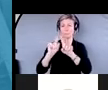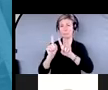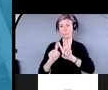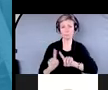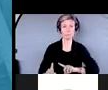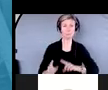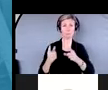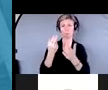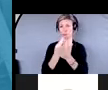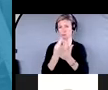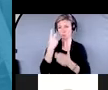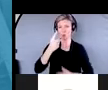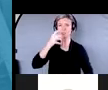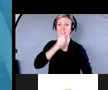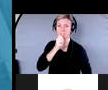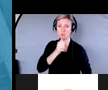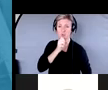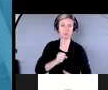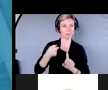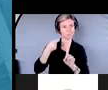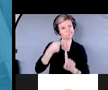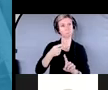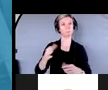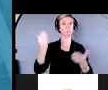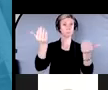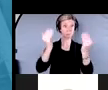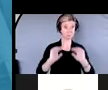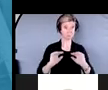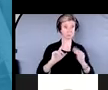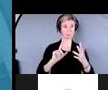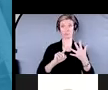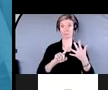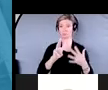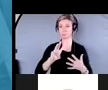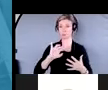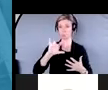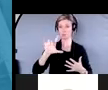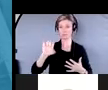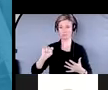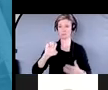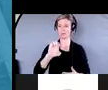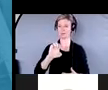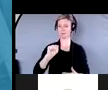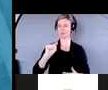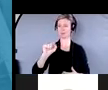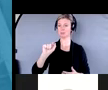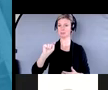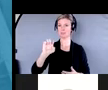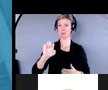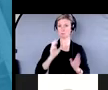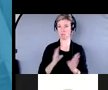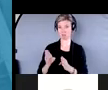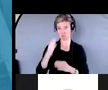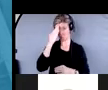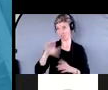additional resources. We also have a section on Wilson and estate planning, I know that during this pandemic, we had seen an